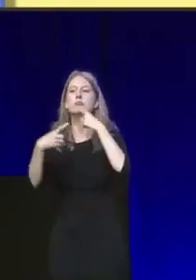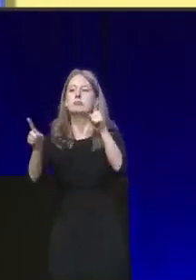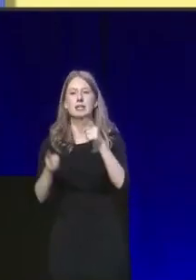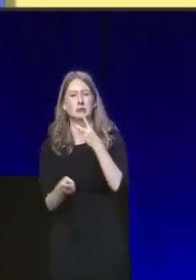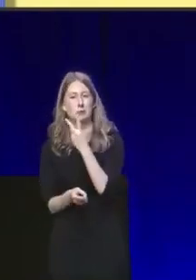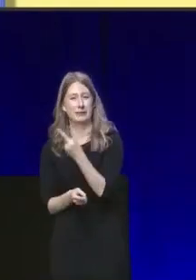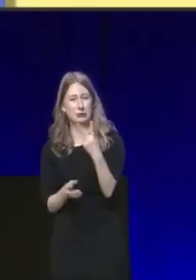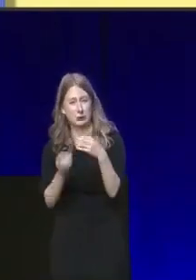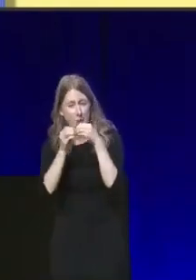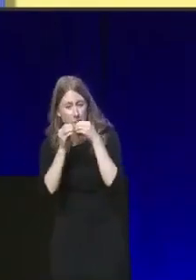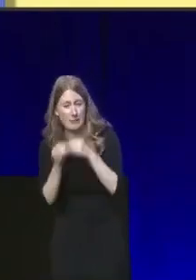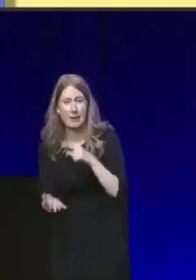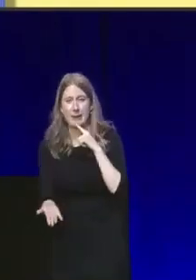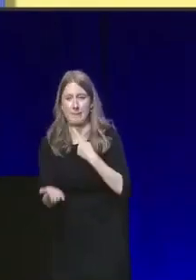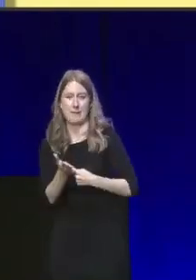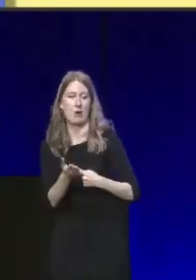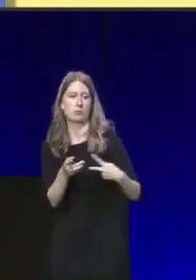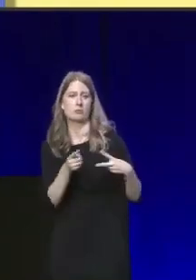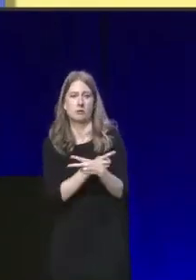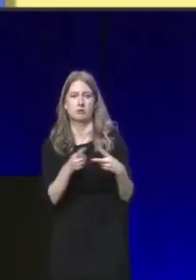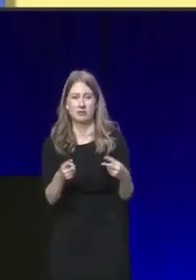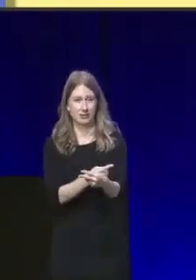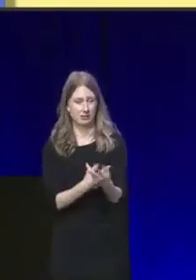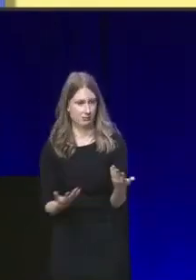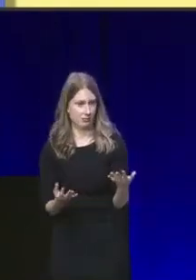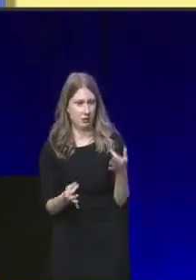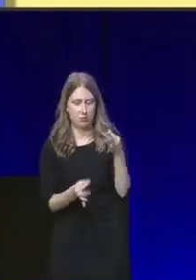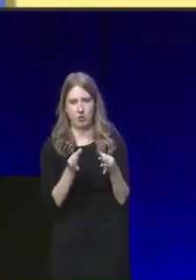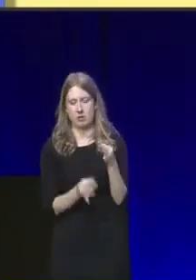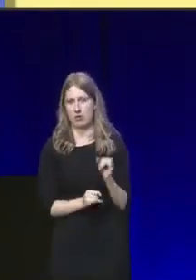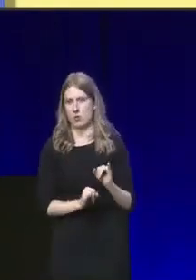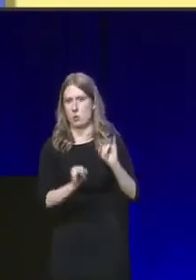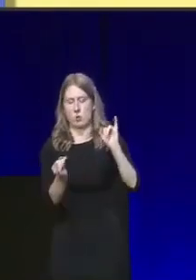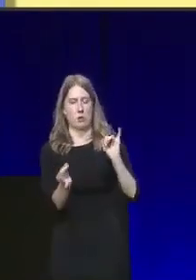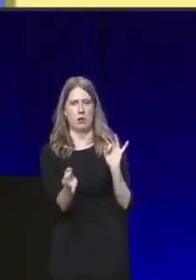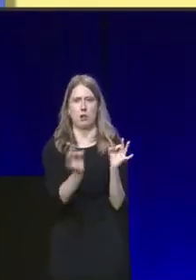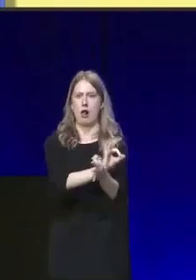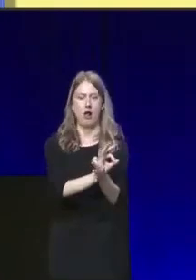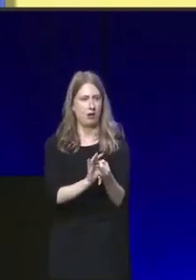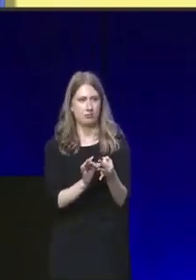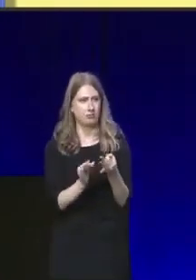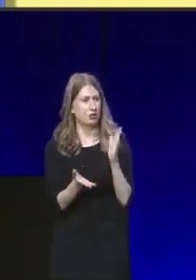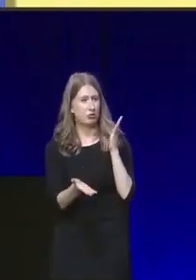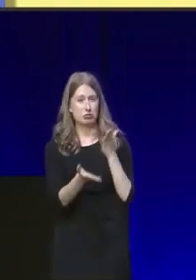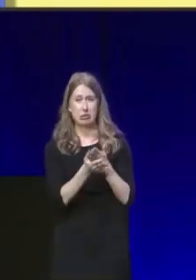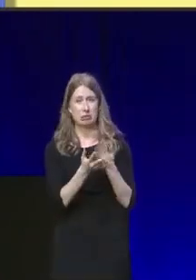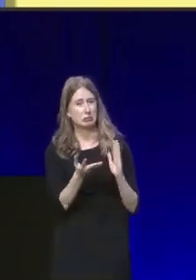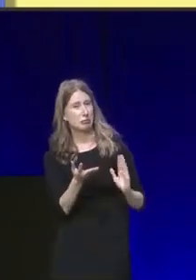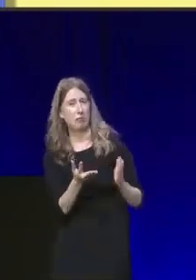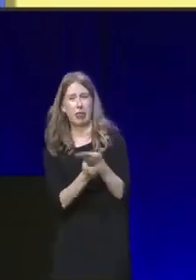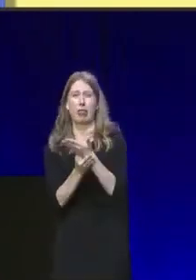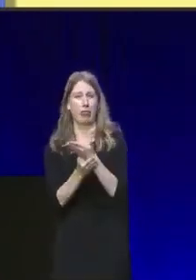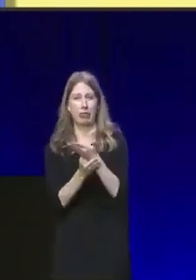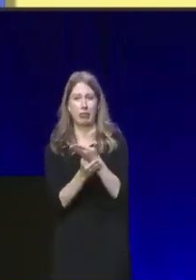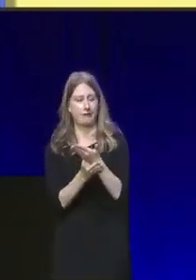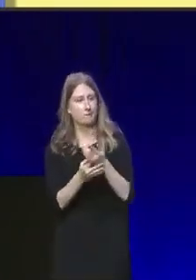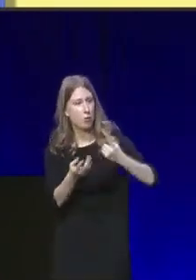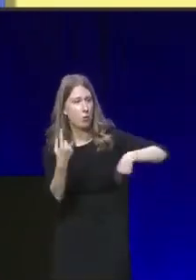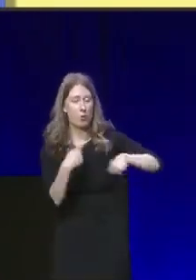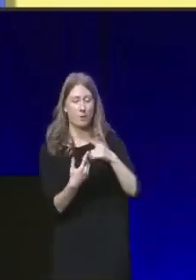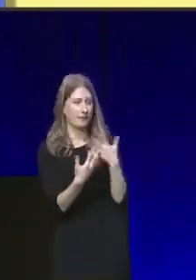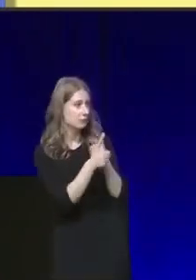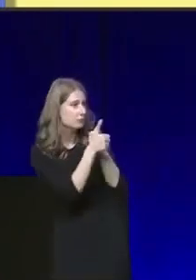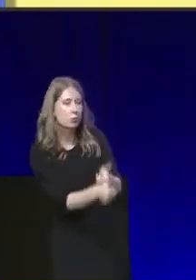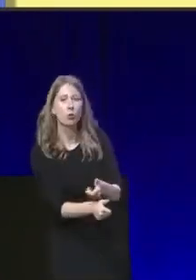That is politics at its most cynical. A total breach of trust with all those who supported